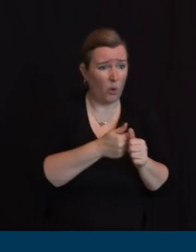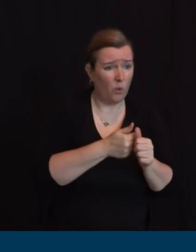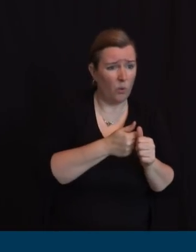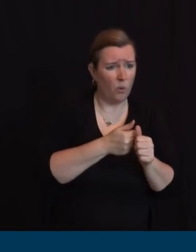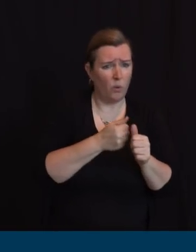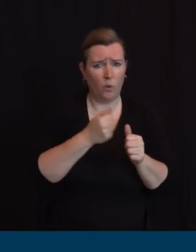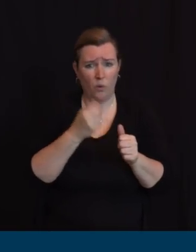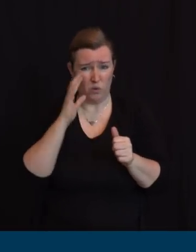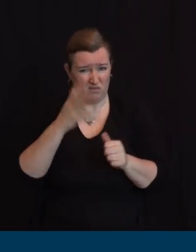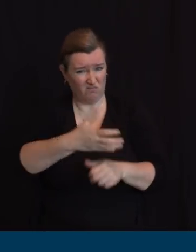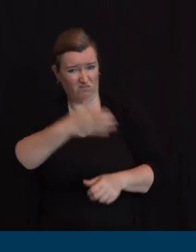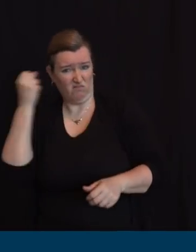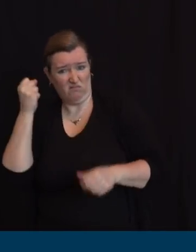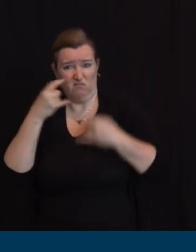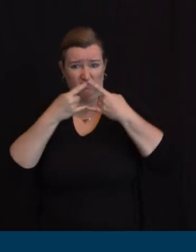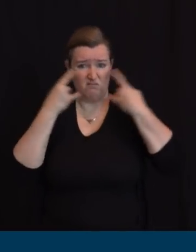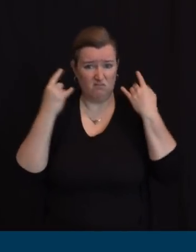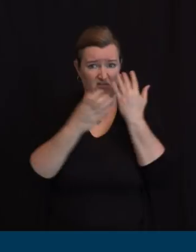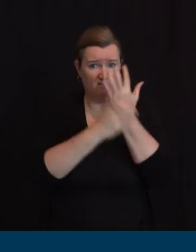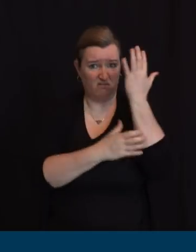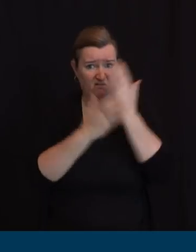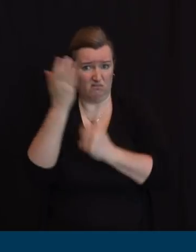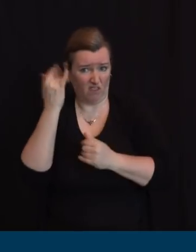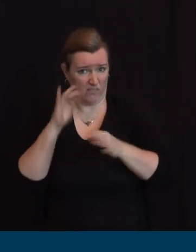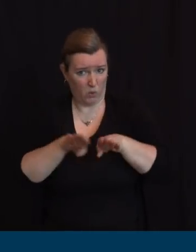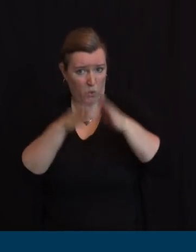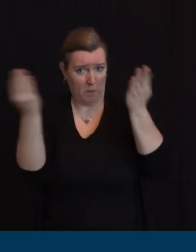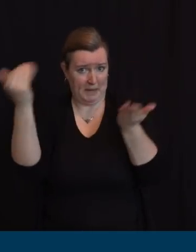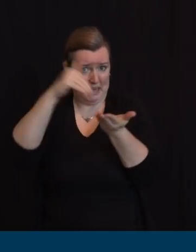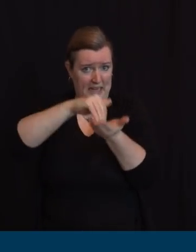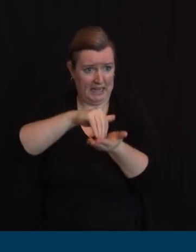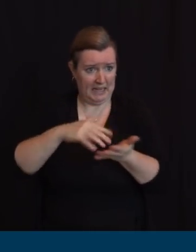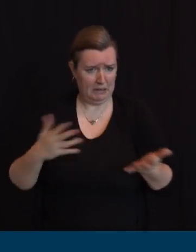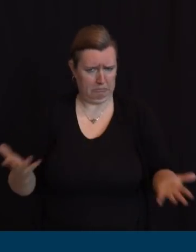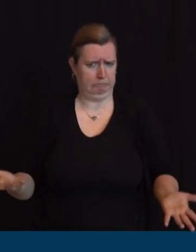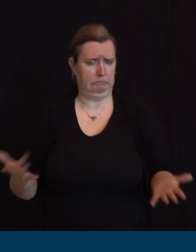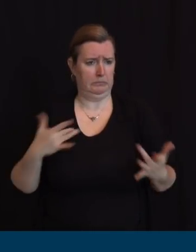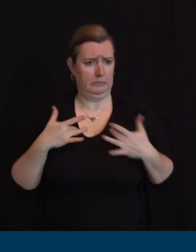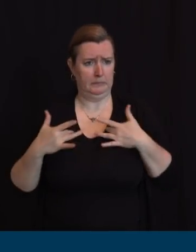supplemental benefit for kids who are missing out on school meals? What is the timeline and if not, why?